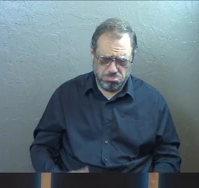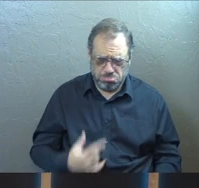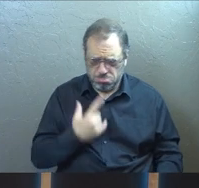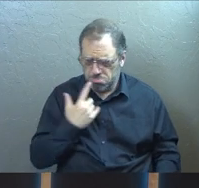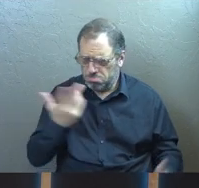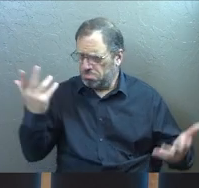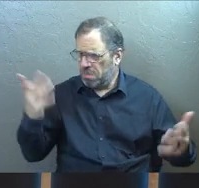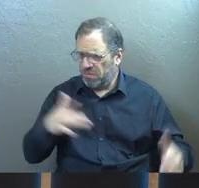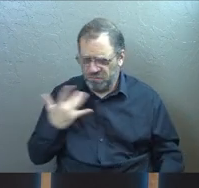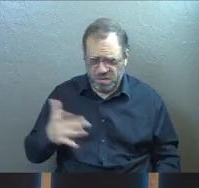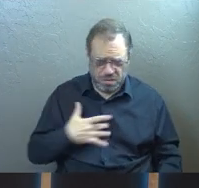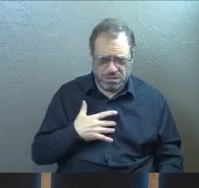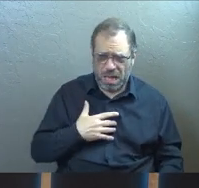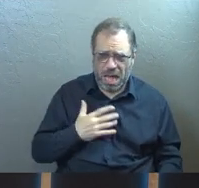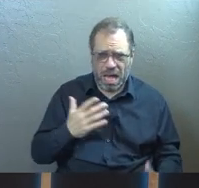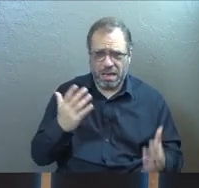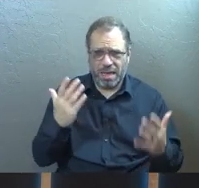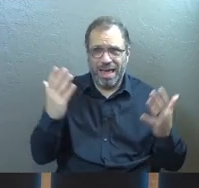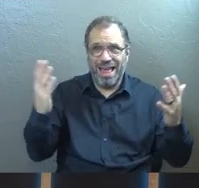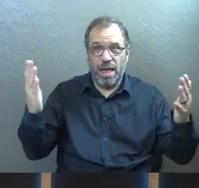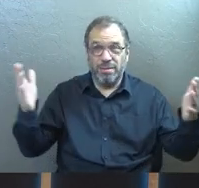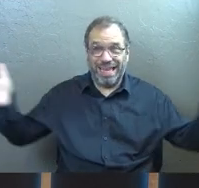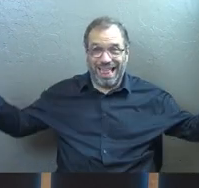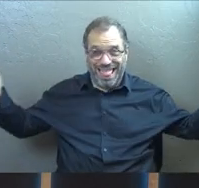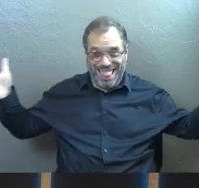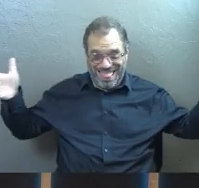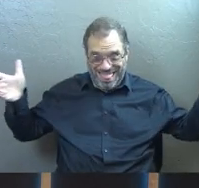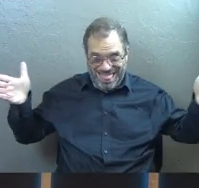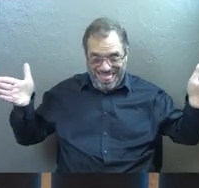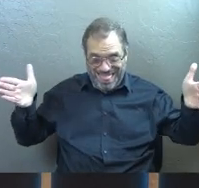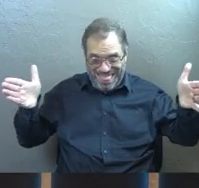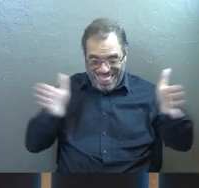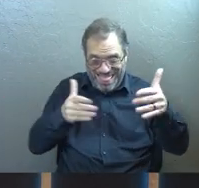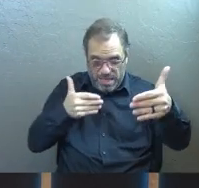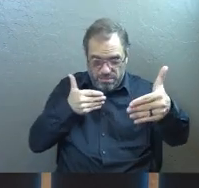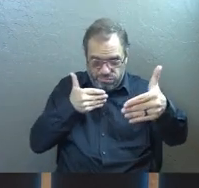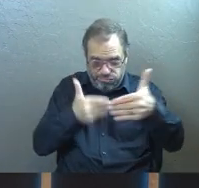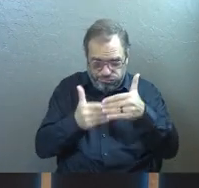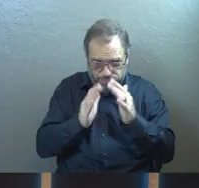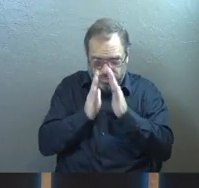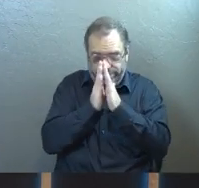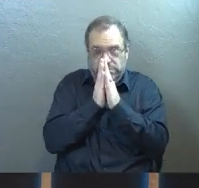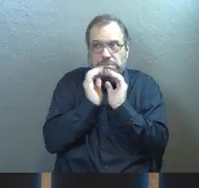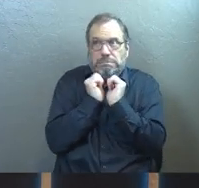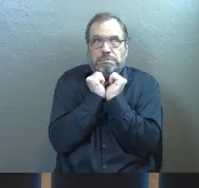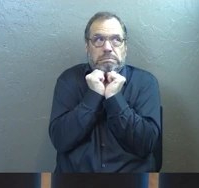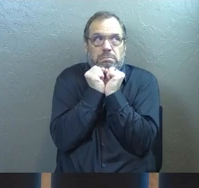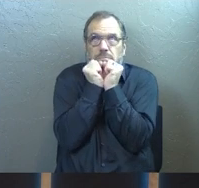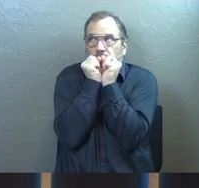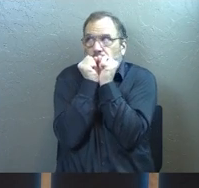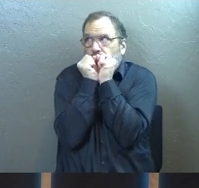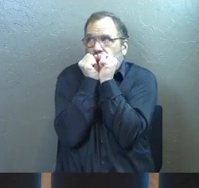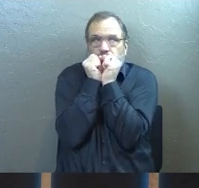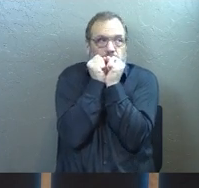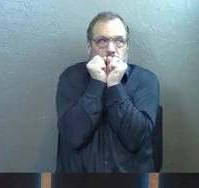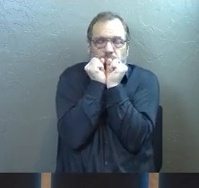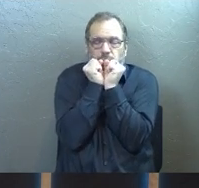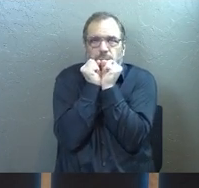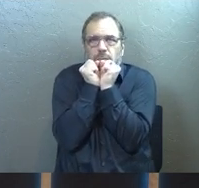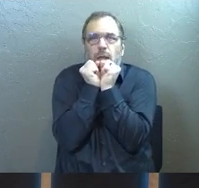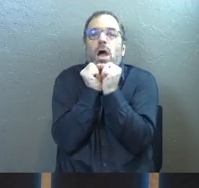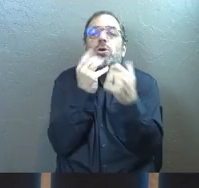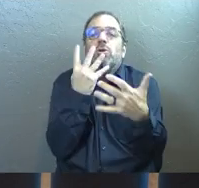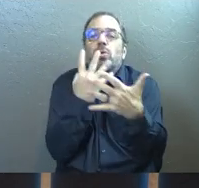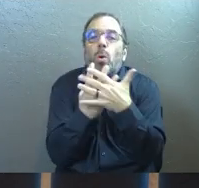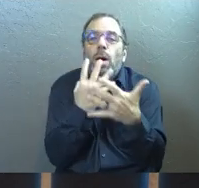in a way, it feels like the walls that are coming in on me. And I'll just say this on the front end, I think